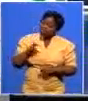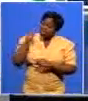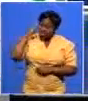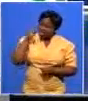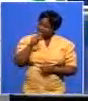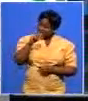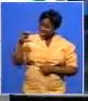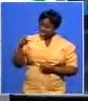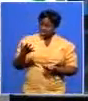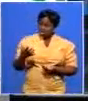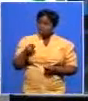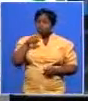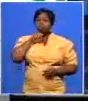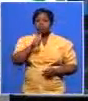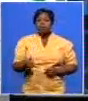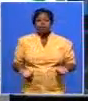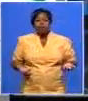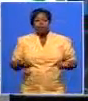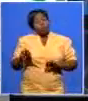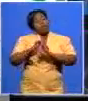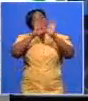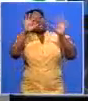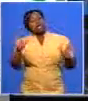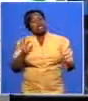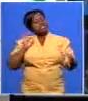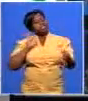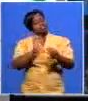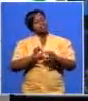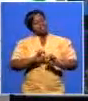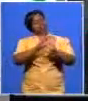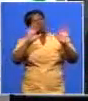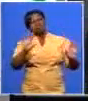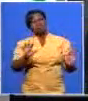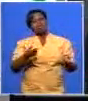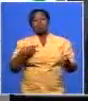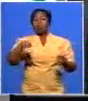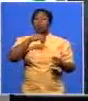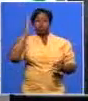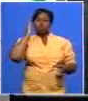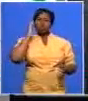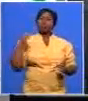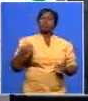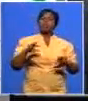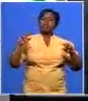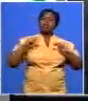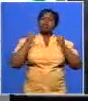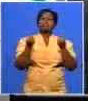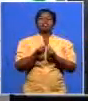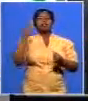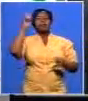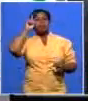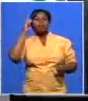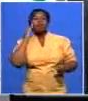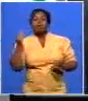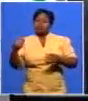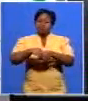muddled helen zillah says that they were quite clear they were very specific and that it appealed to everybody nationally do you believe that there